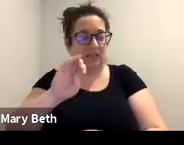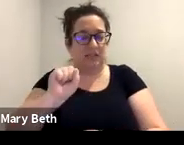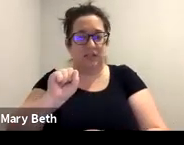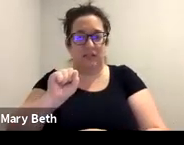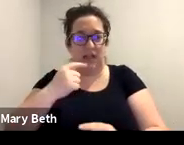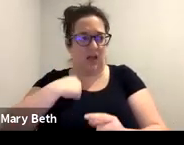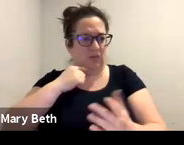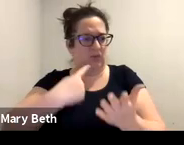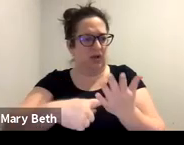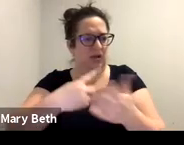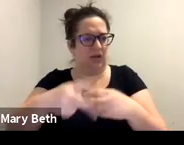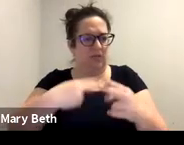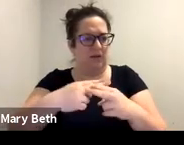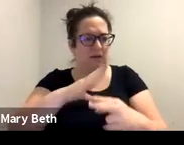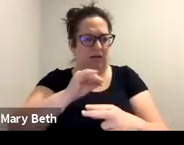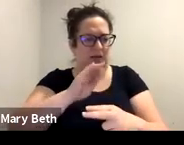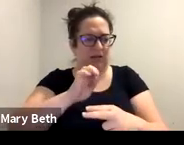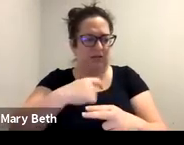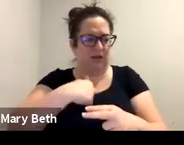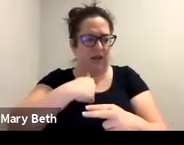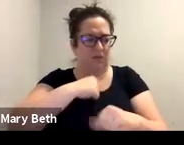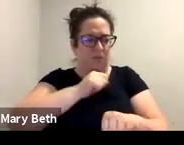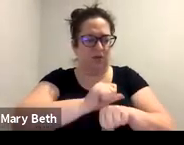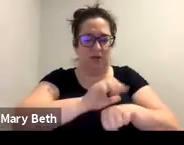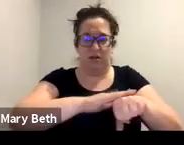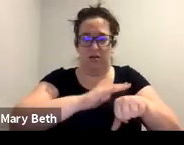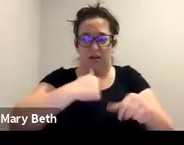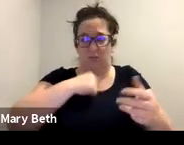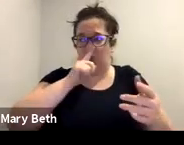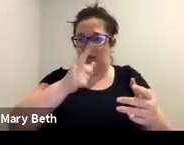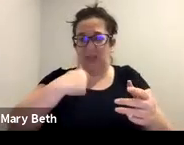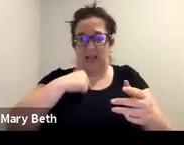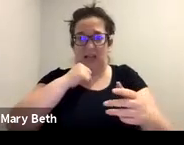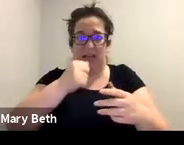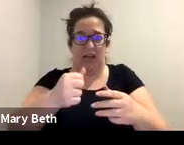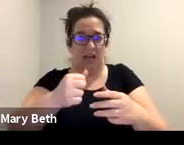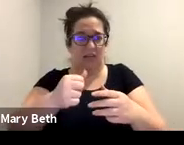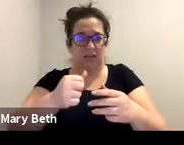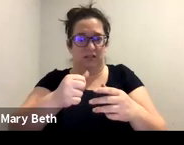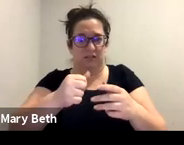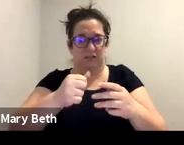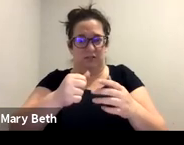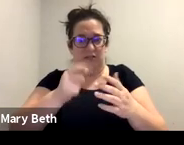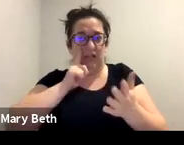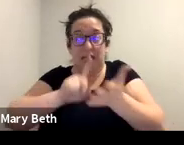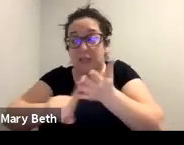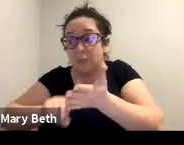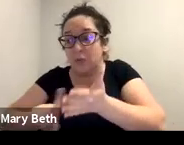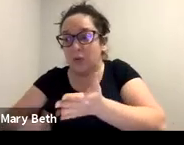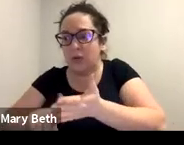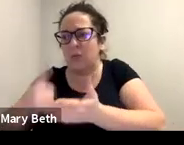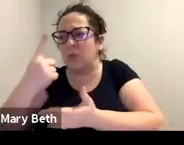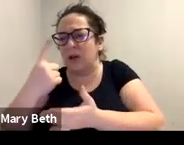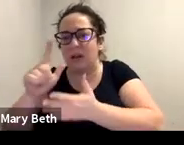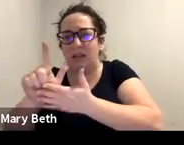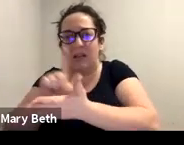was working on and my coworkers made me realize that I had not actually explored this one legal issue with the client that was